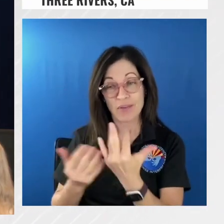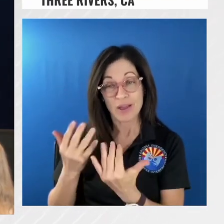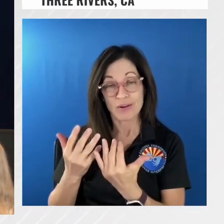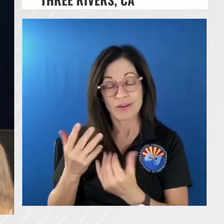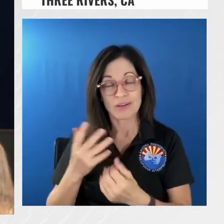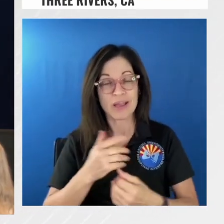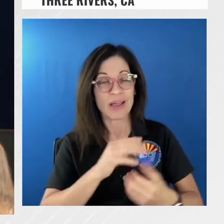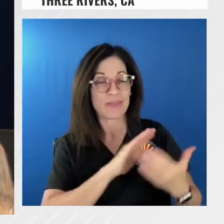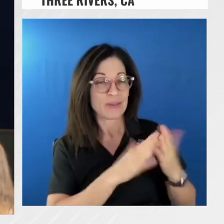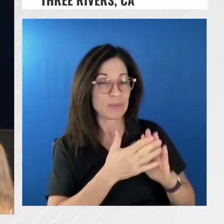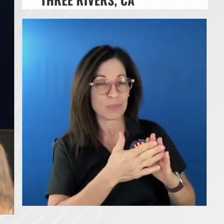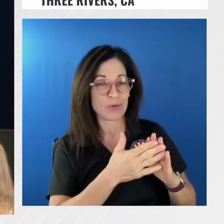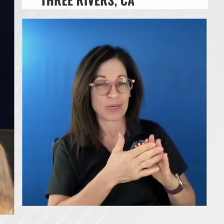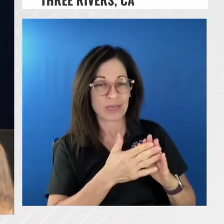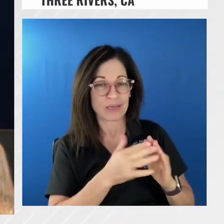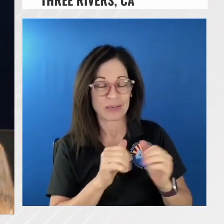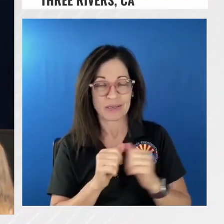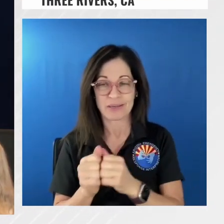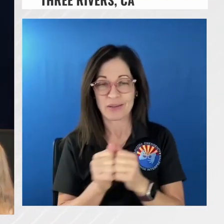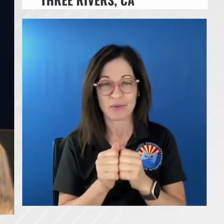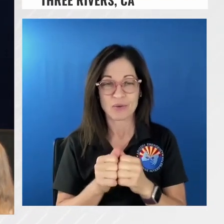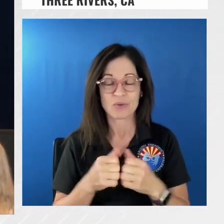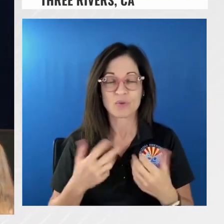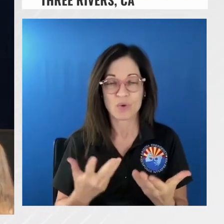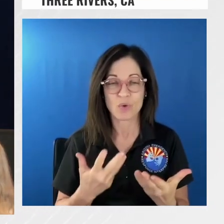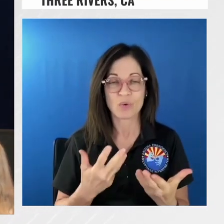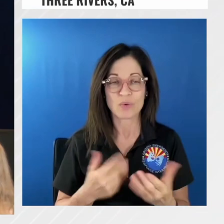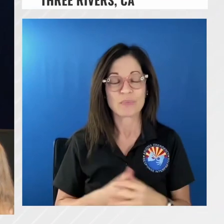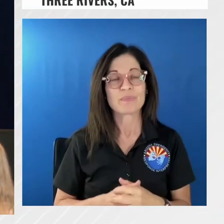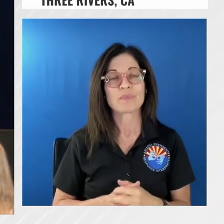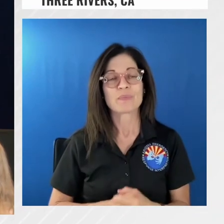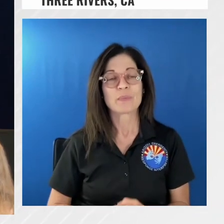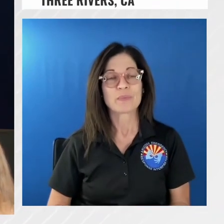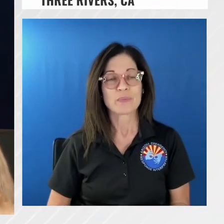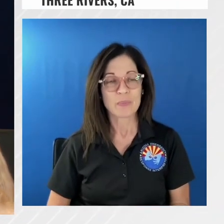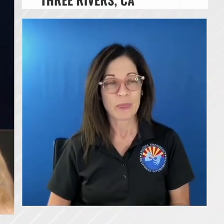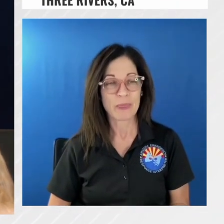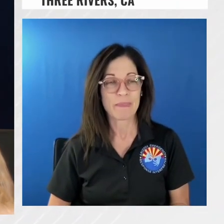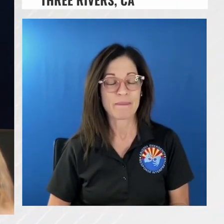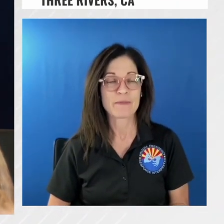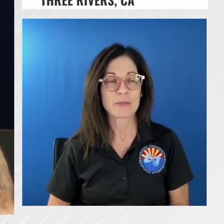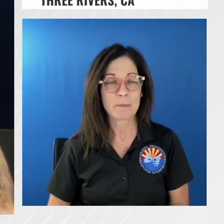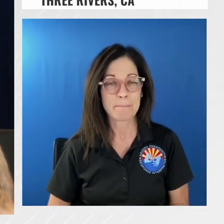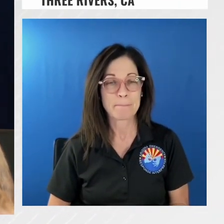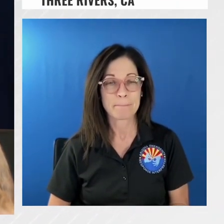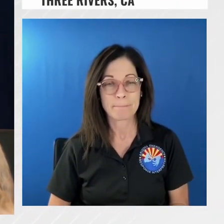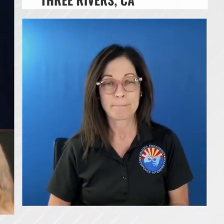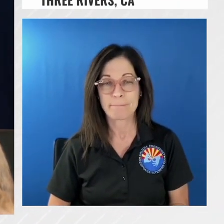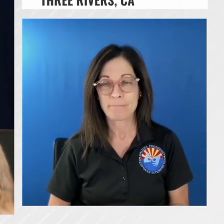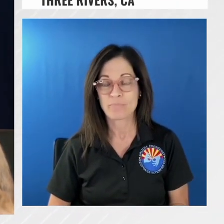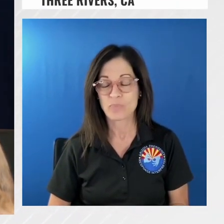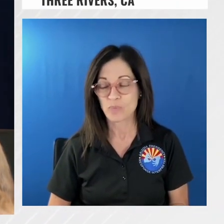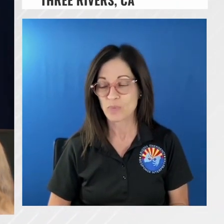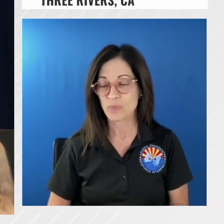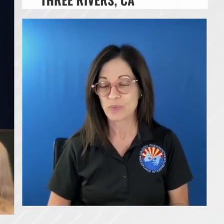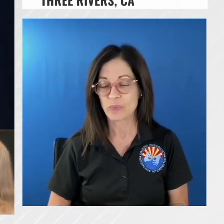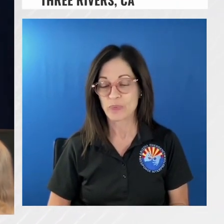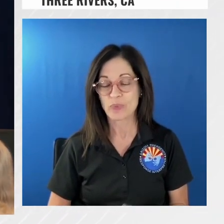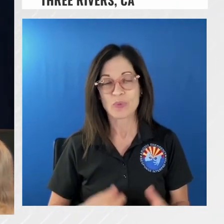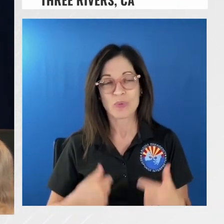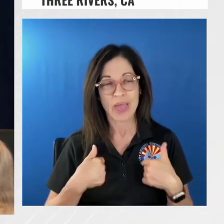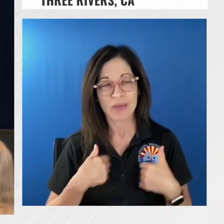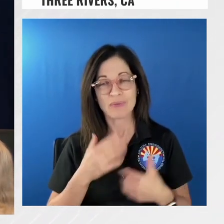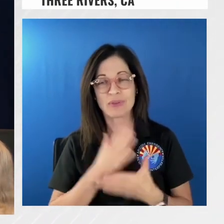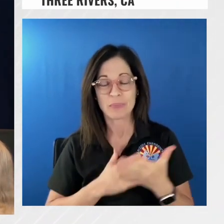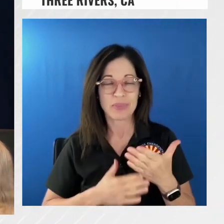we talk about the need that we're we were in this boat of having these some of these conflagration fires